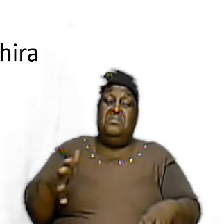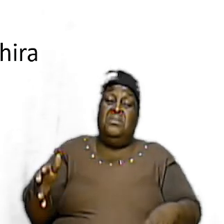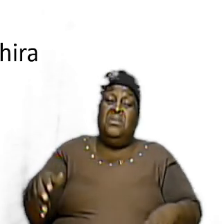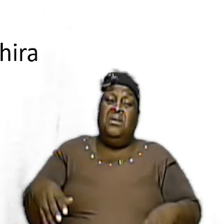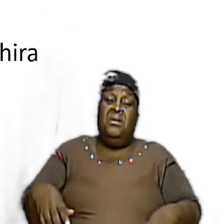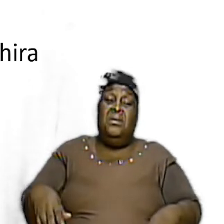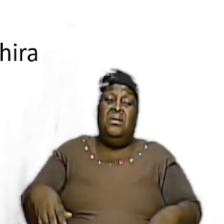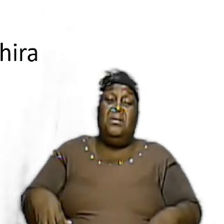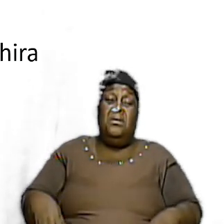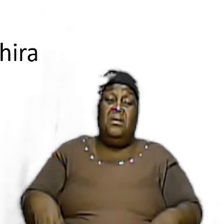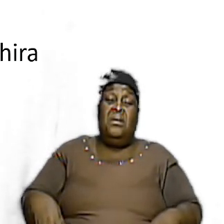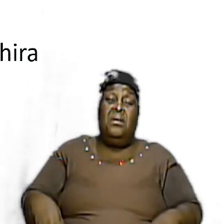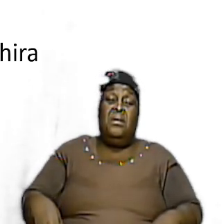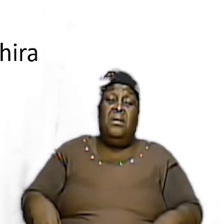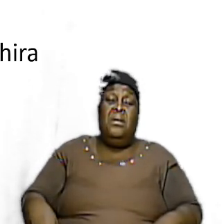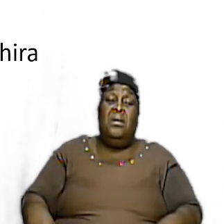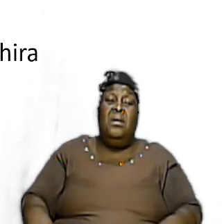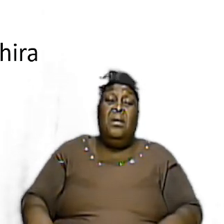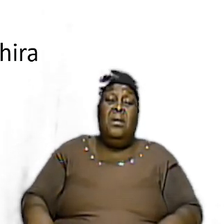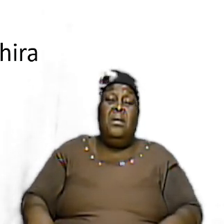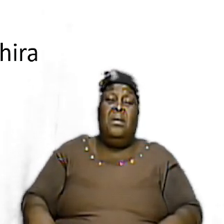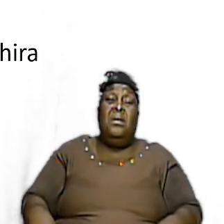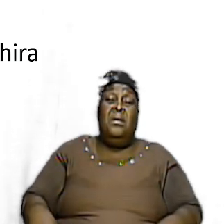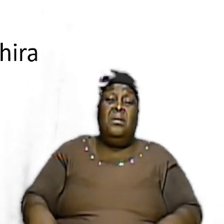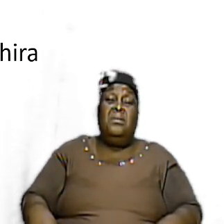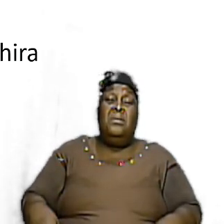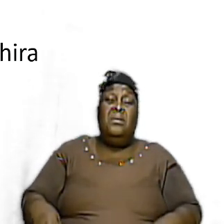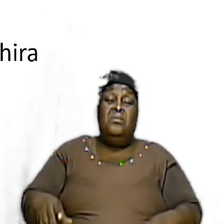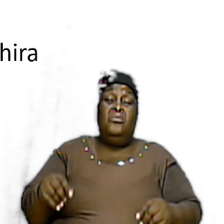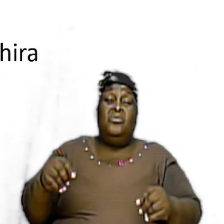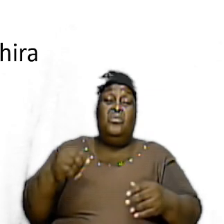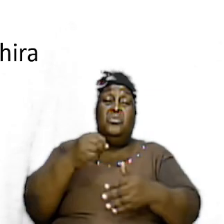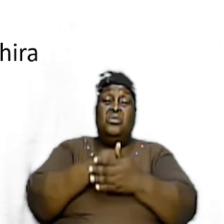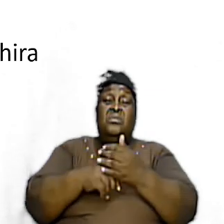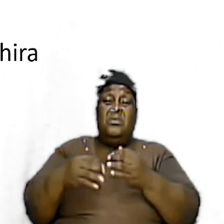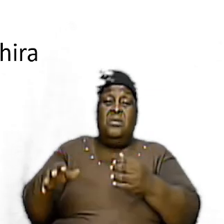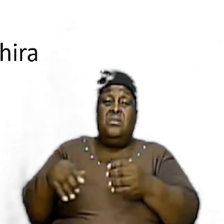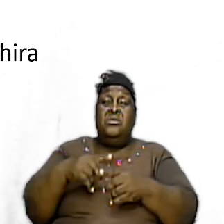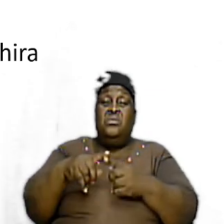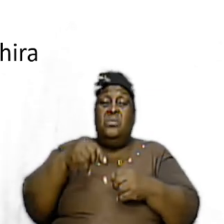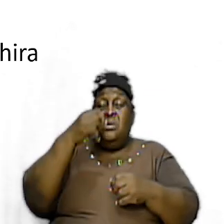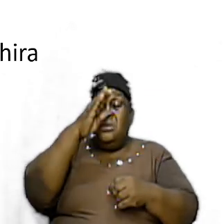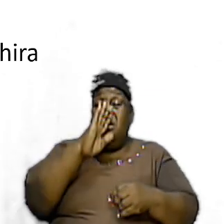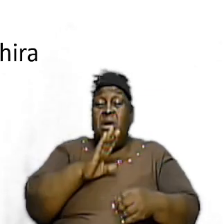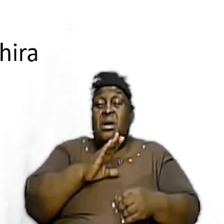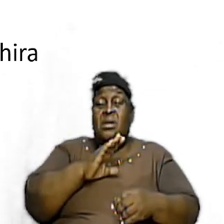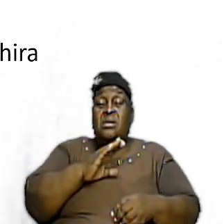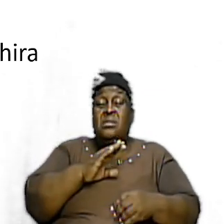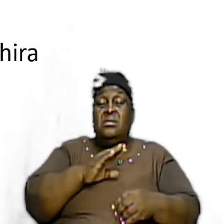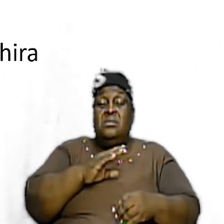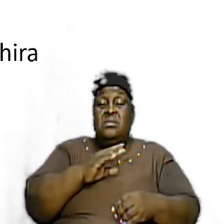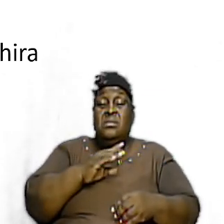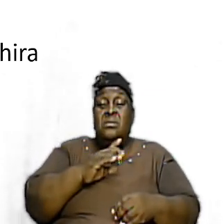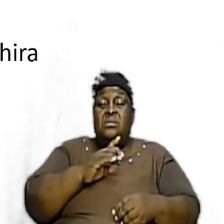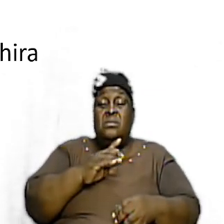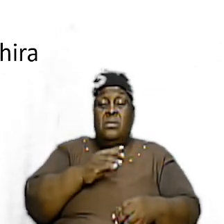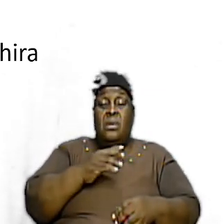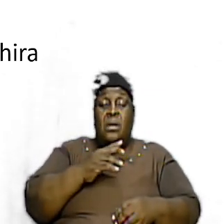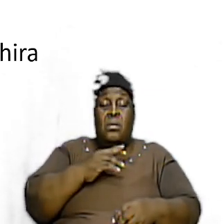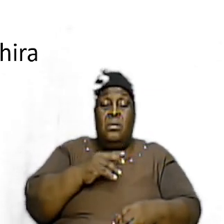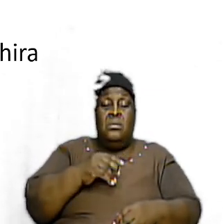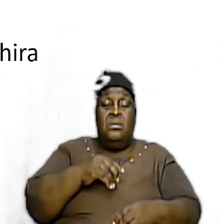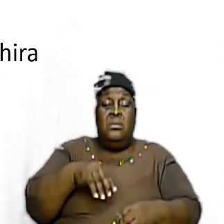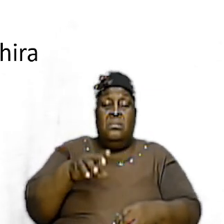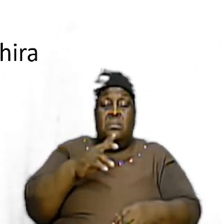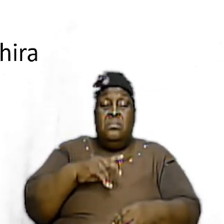breached some basic principle that God exposed and that they would have known about and they just see